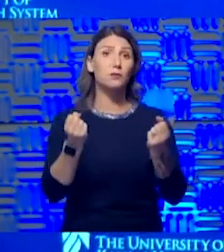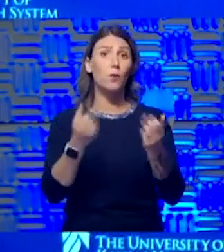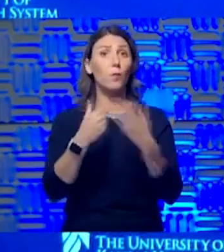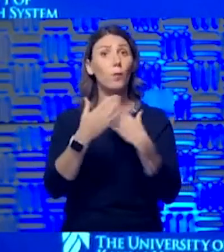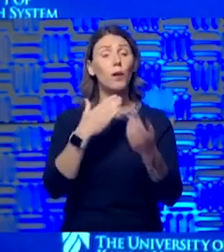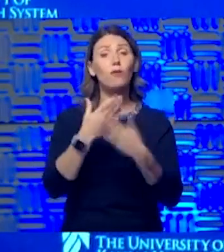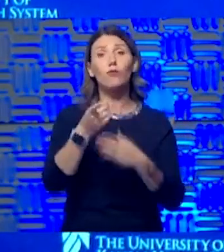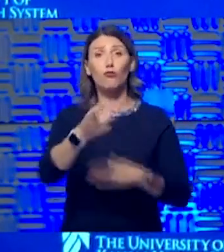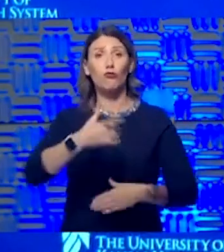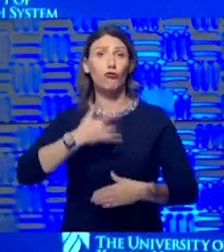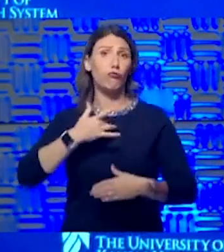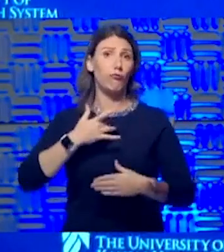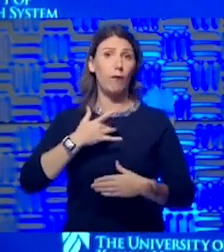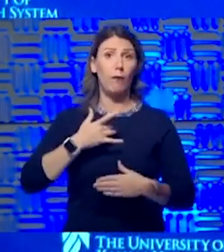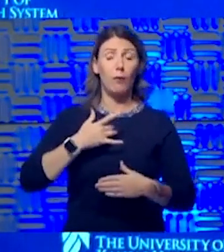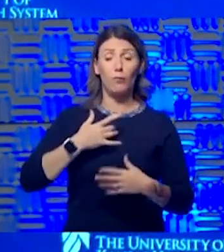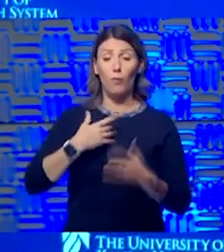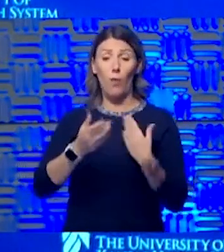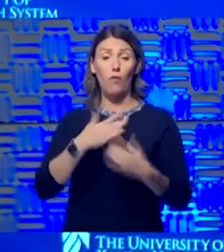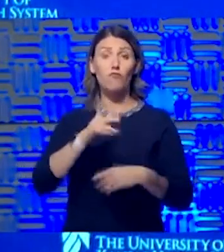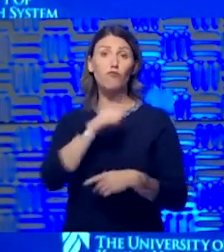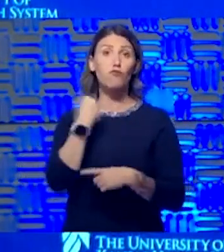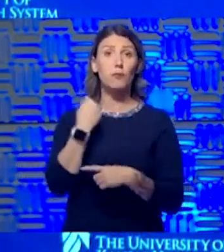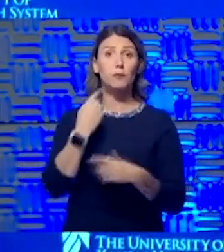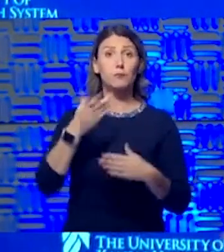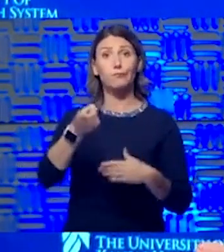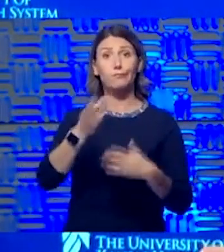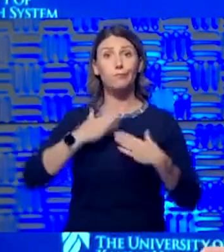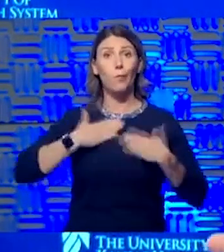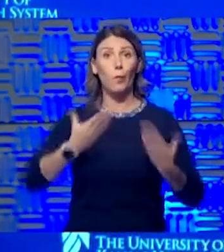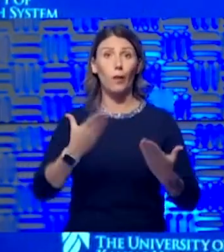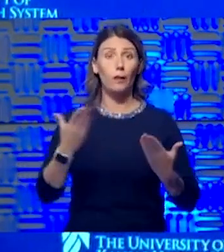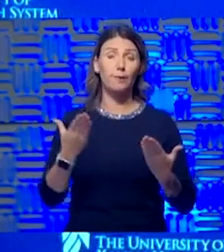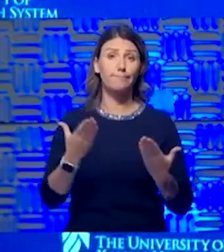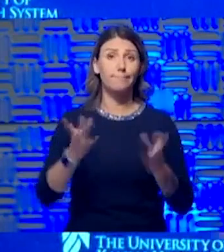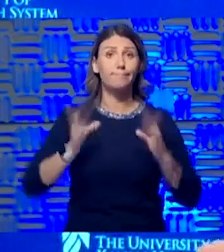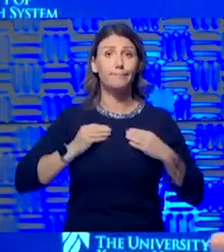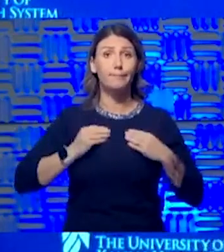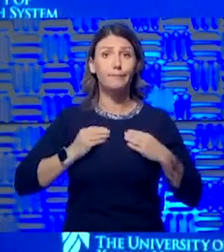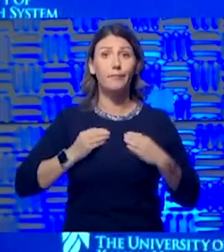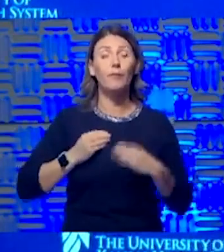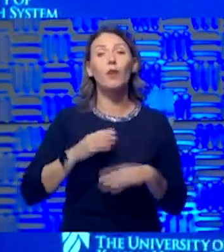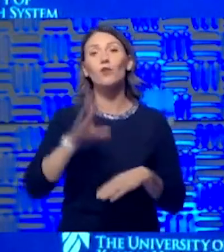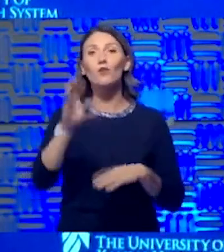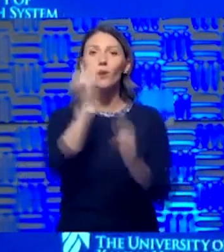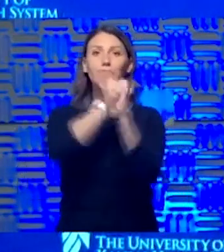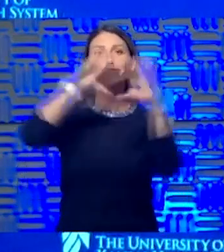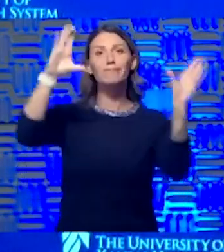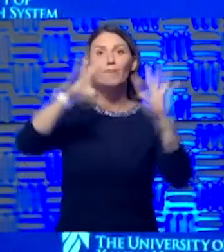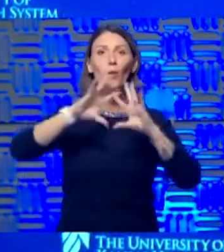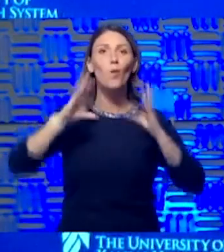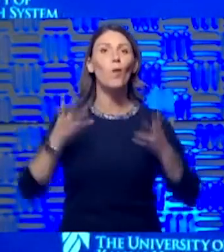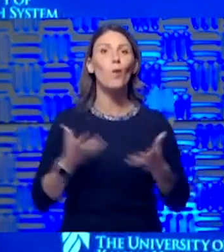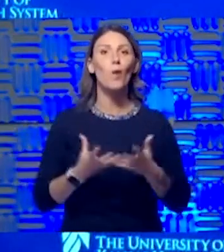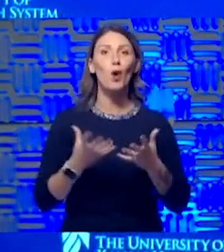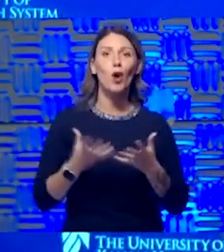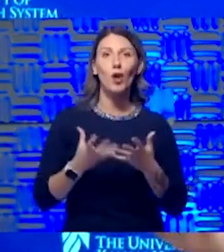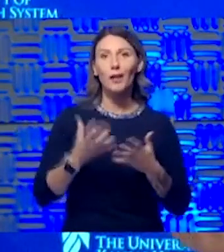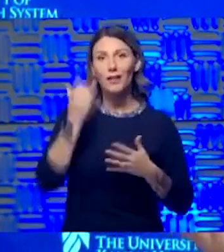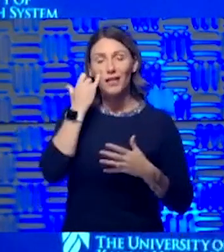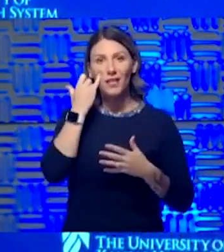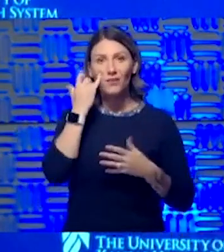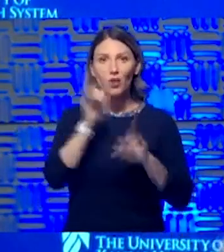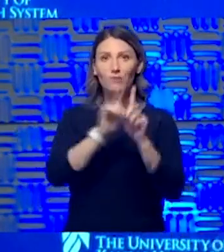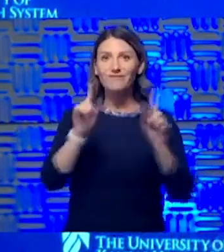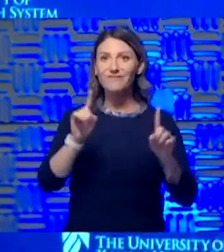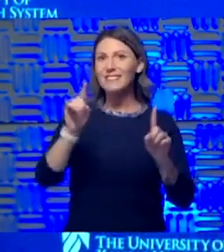And so I think there's no perfect answer. But in the ideal world, if you're more than six feet away, you don't need a mask. If you're within six feet, you do need